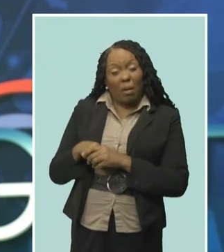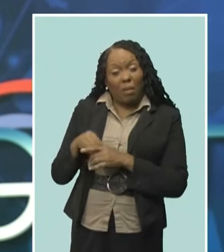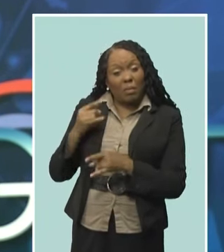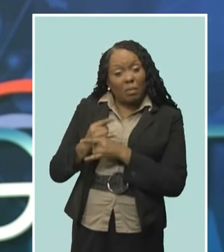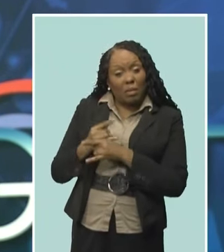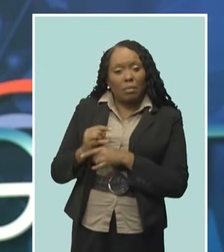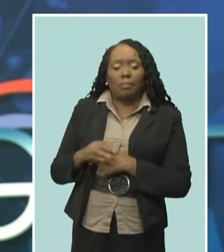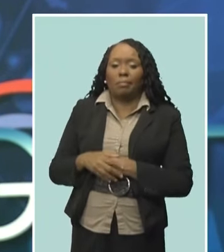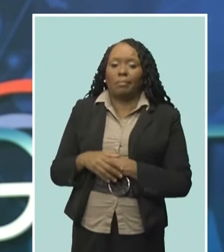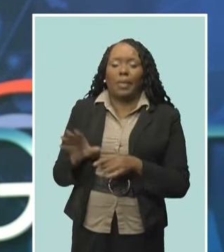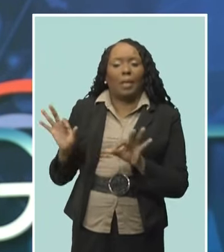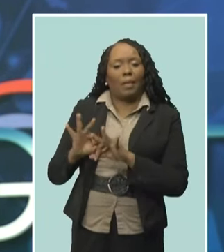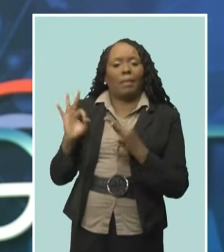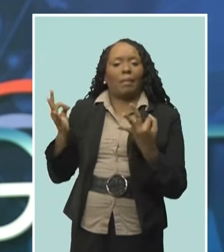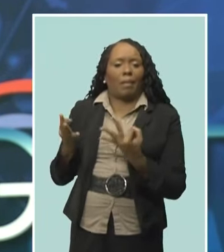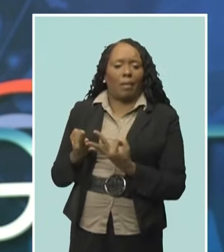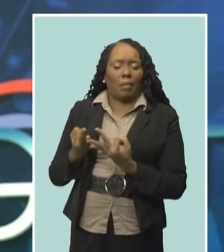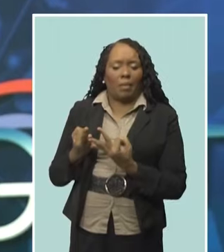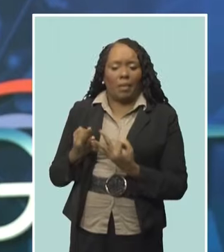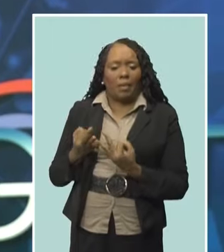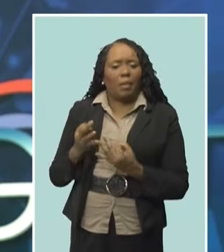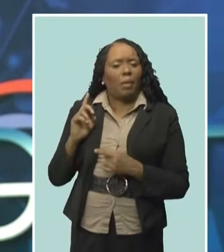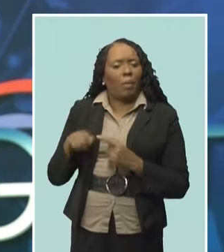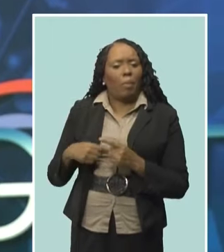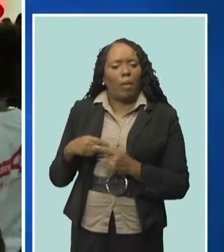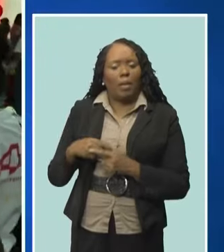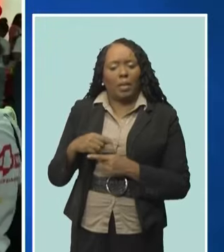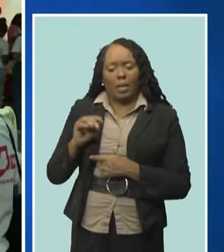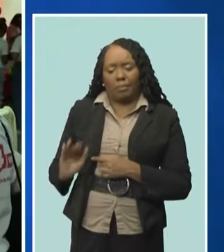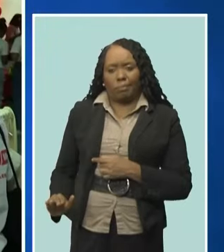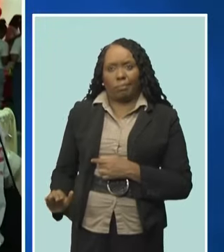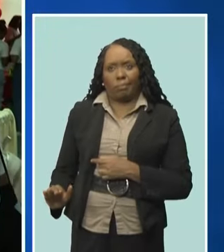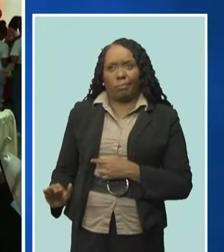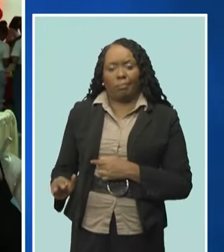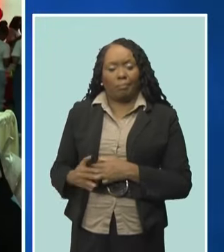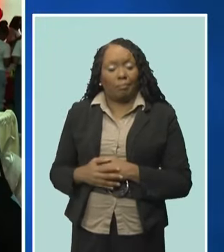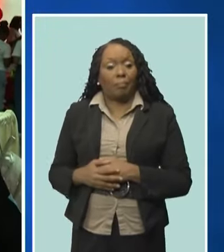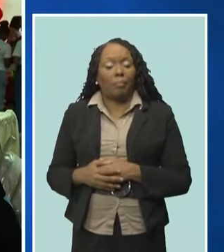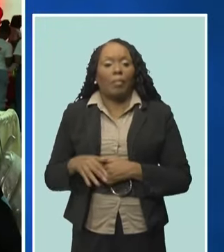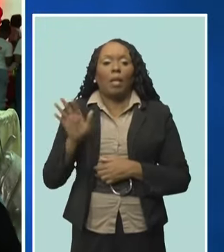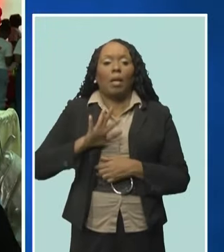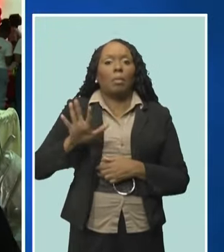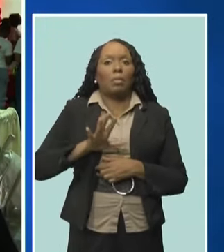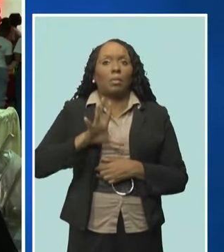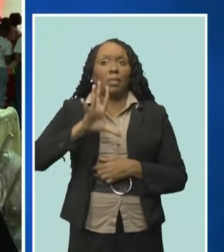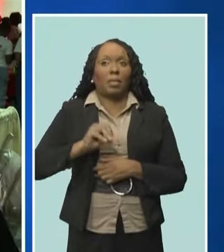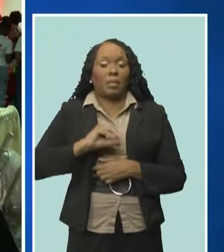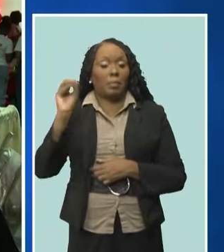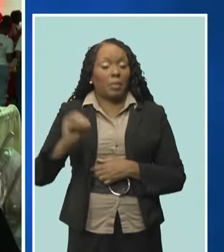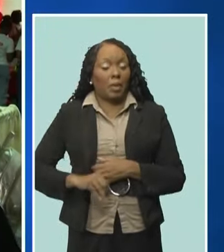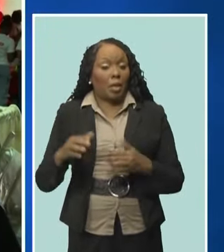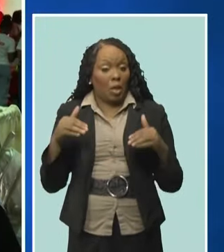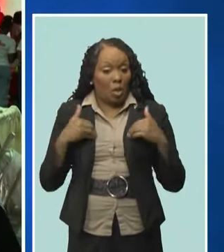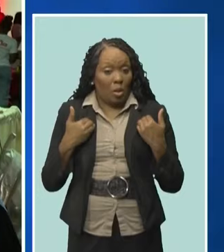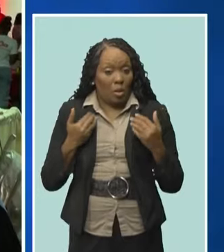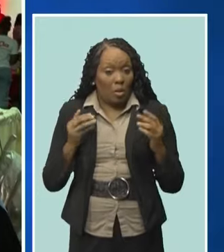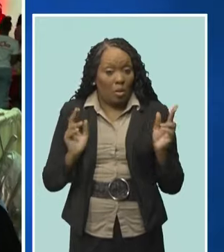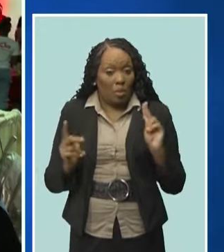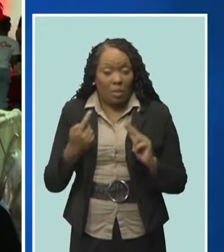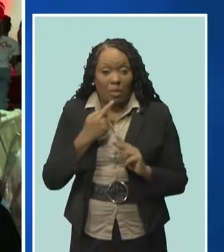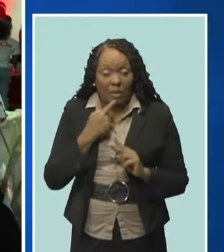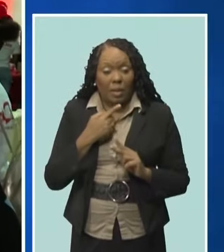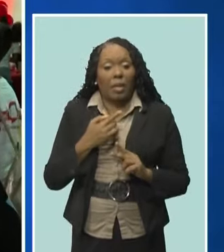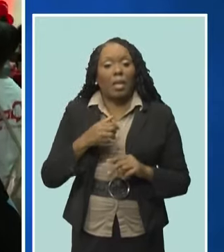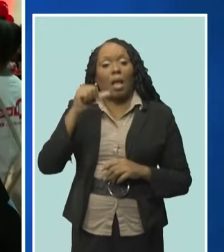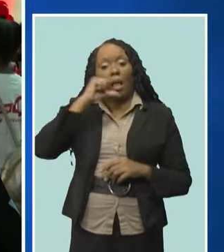home at an early age. Just over 50% admitted at some stage in their life they use alcohol, and